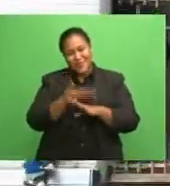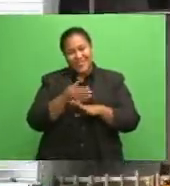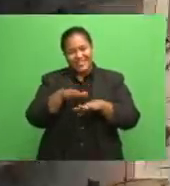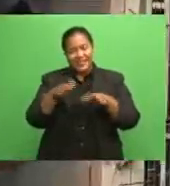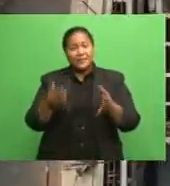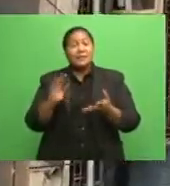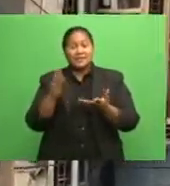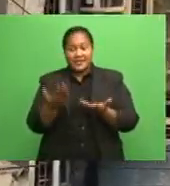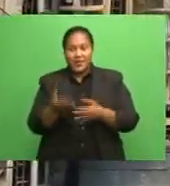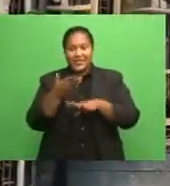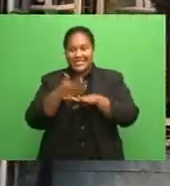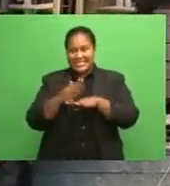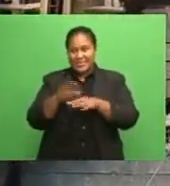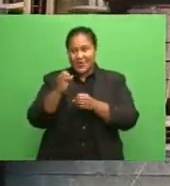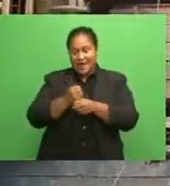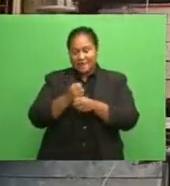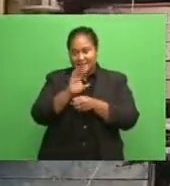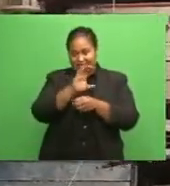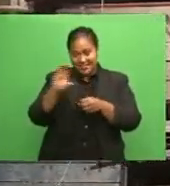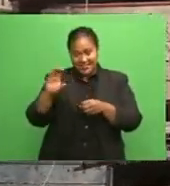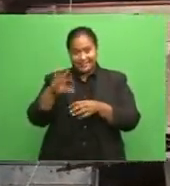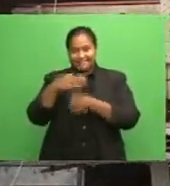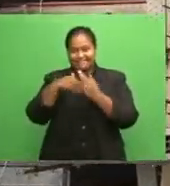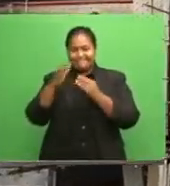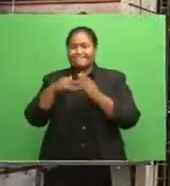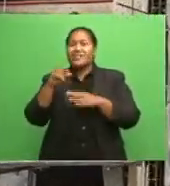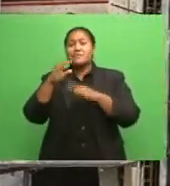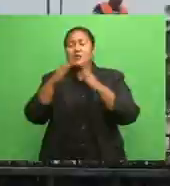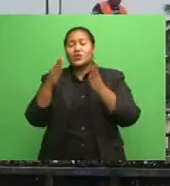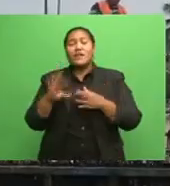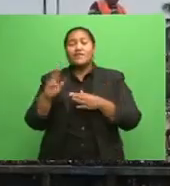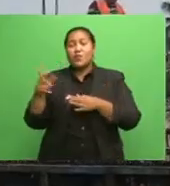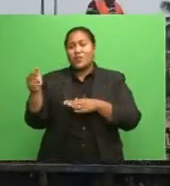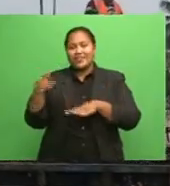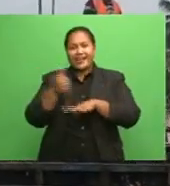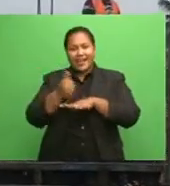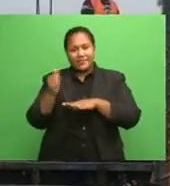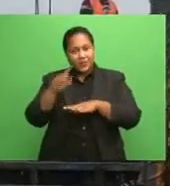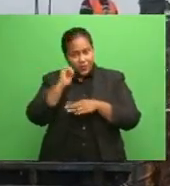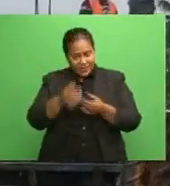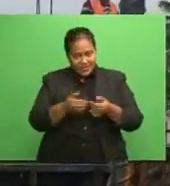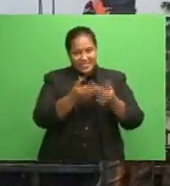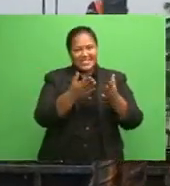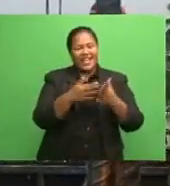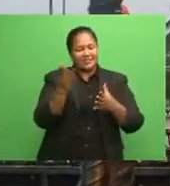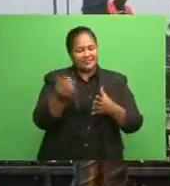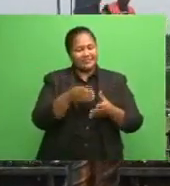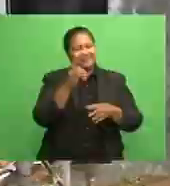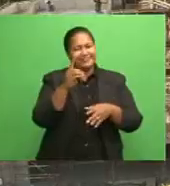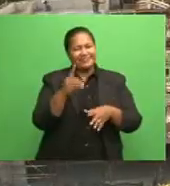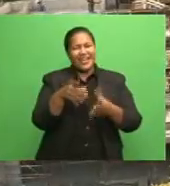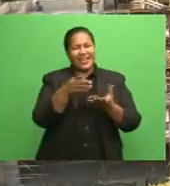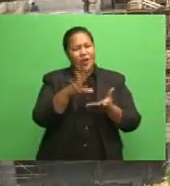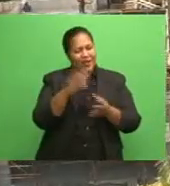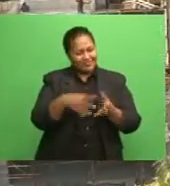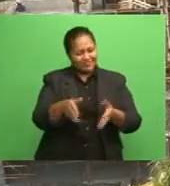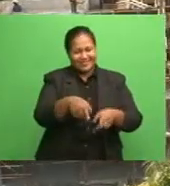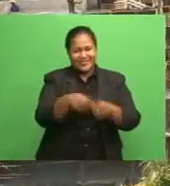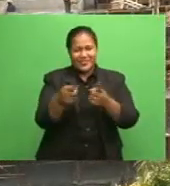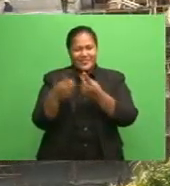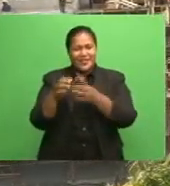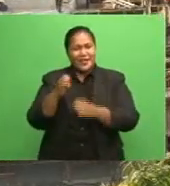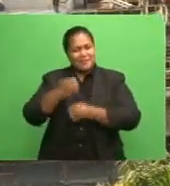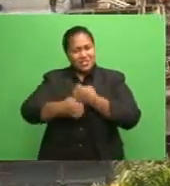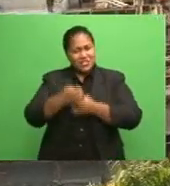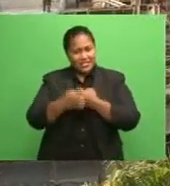company constructing buildings for the government will be exempt from paying duty on all raw materials, machinery and equipment necessary